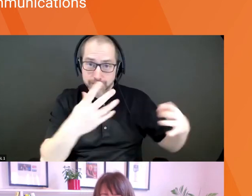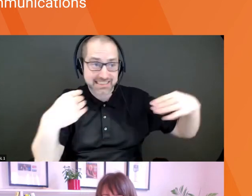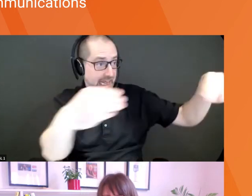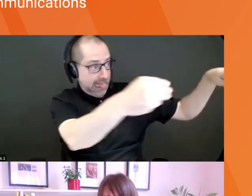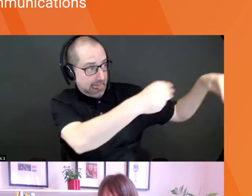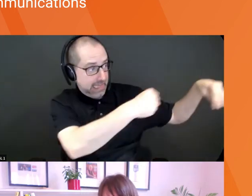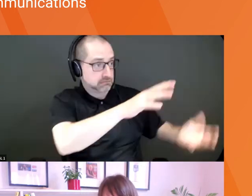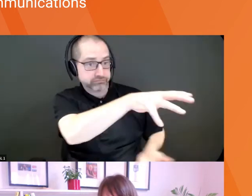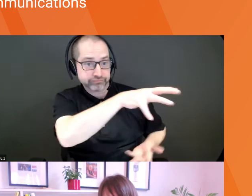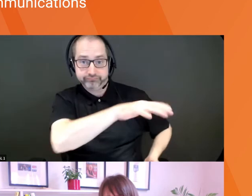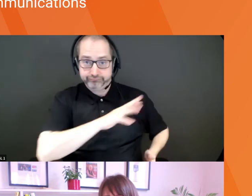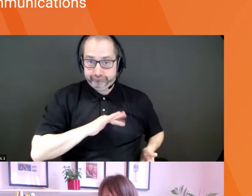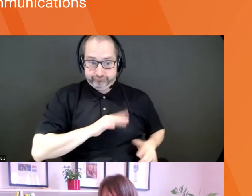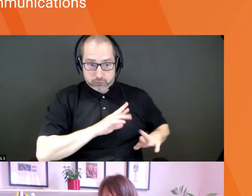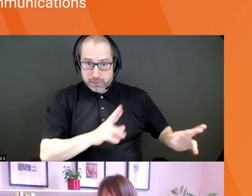partnership offer?